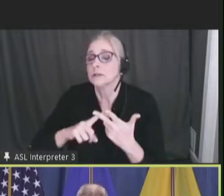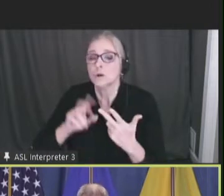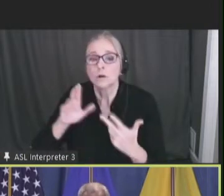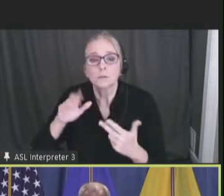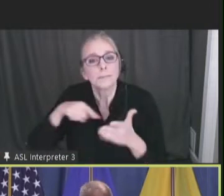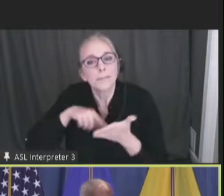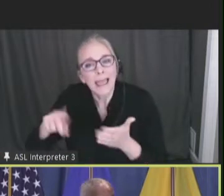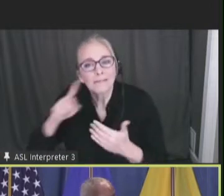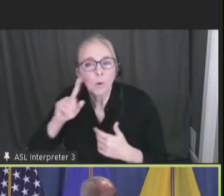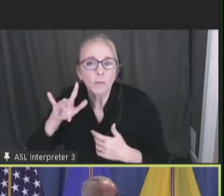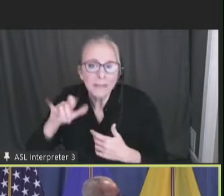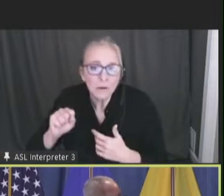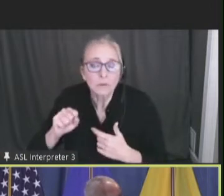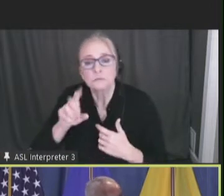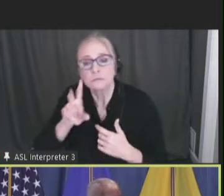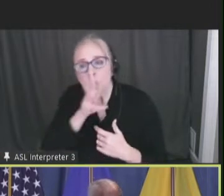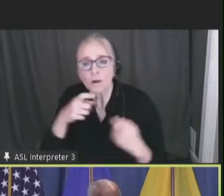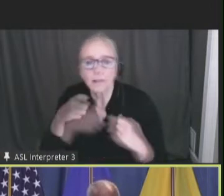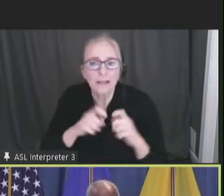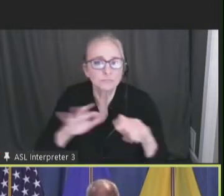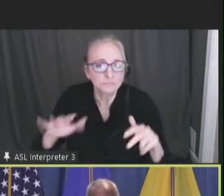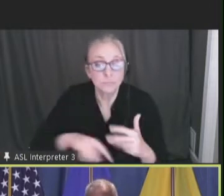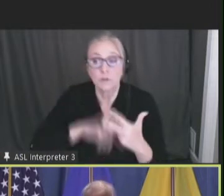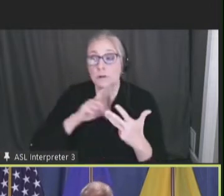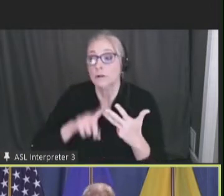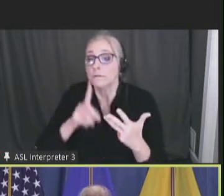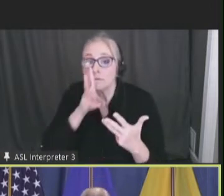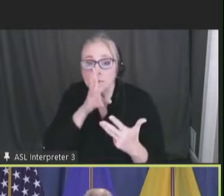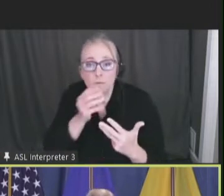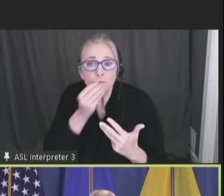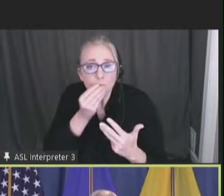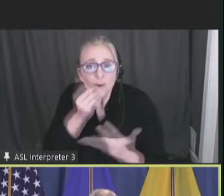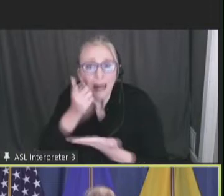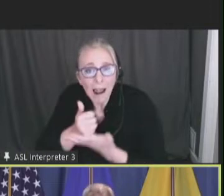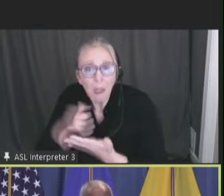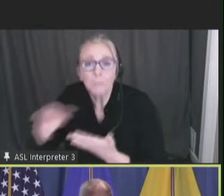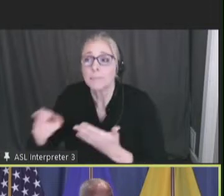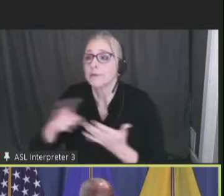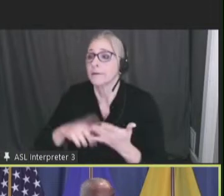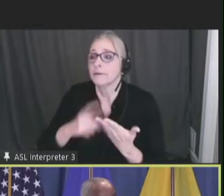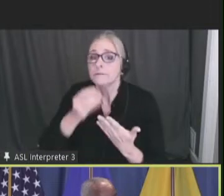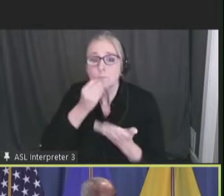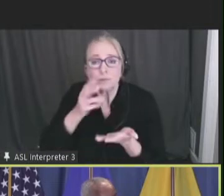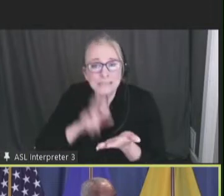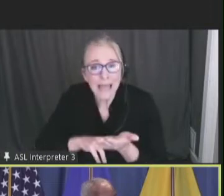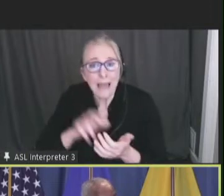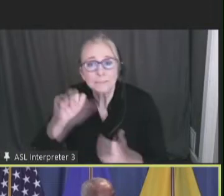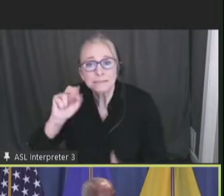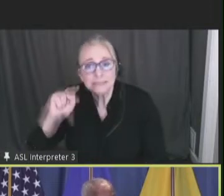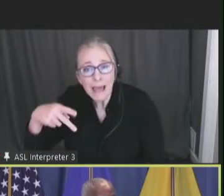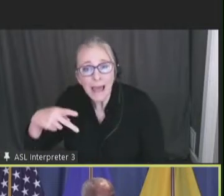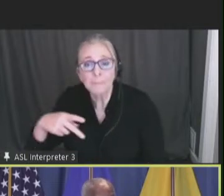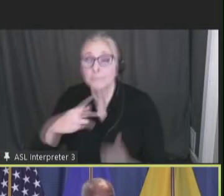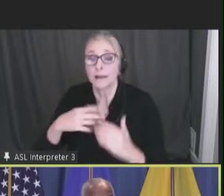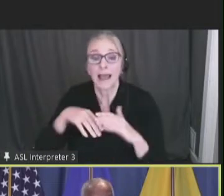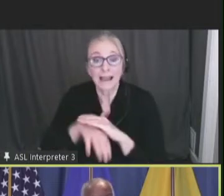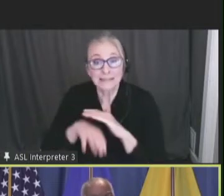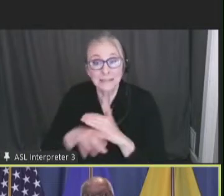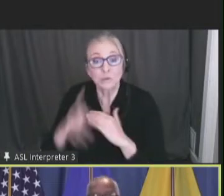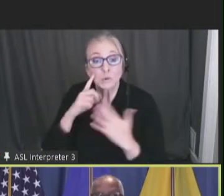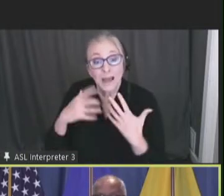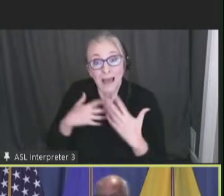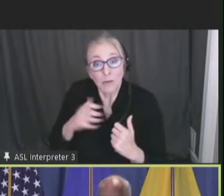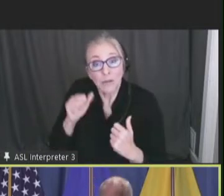assistance, whether they need food assistance like SNAP or food stamps, whether they need access to health care.